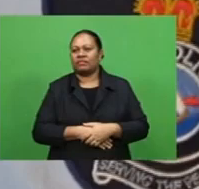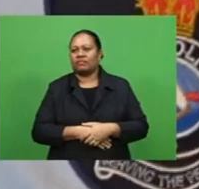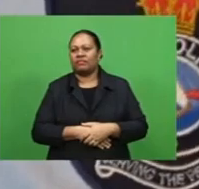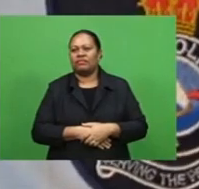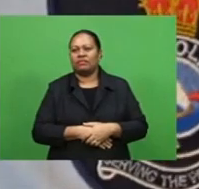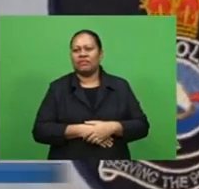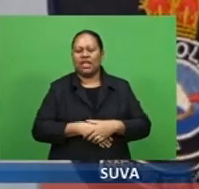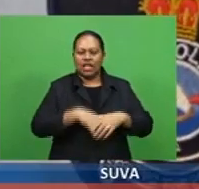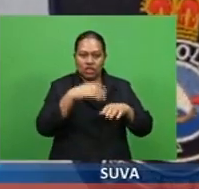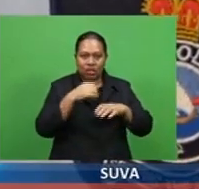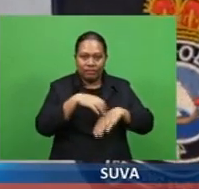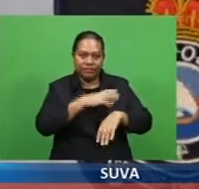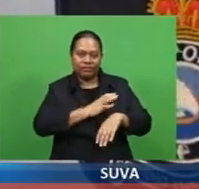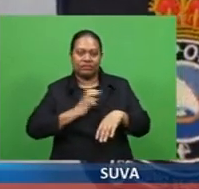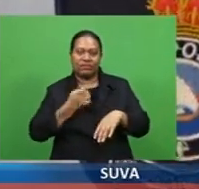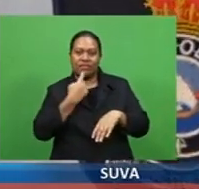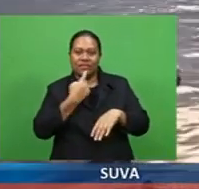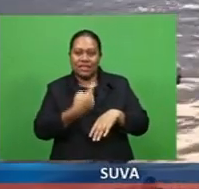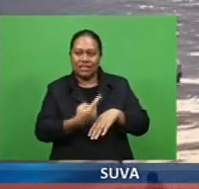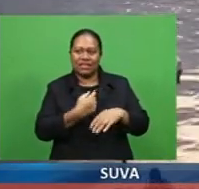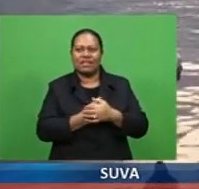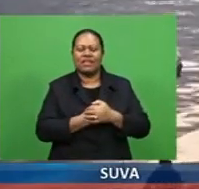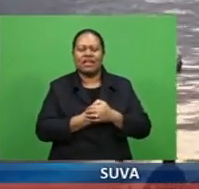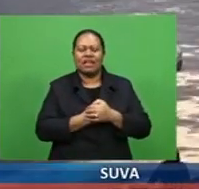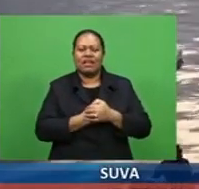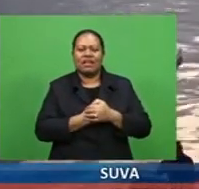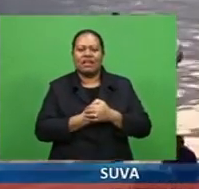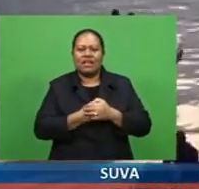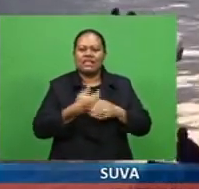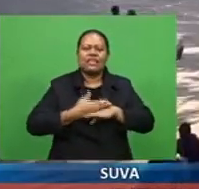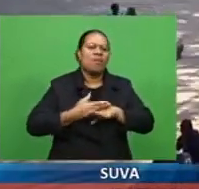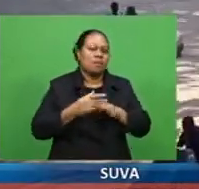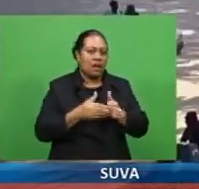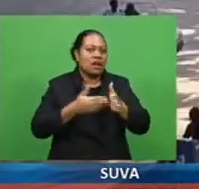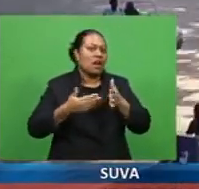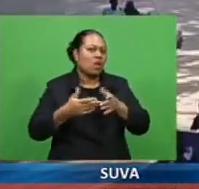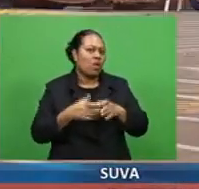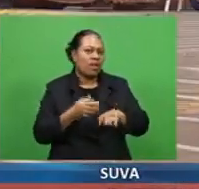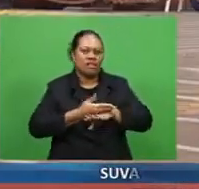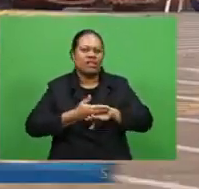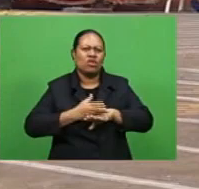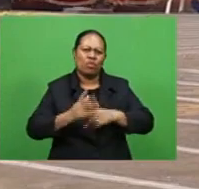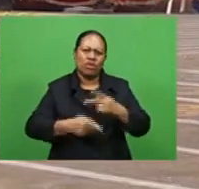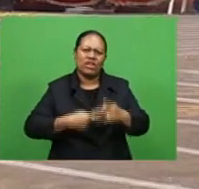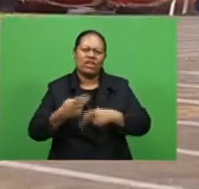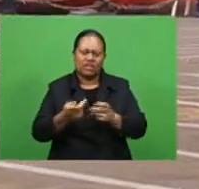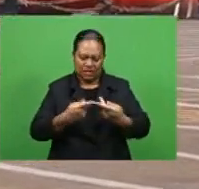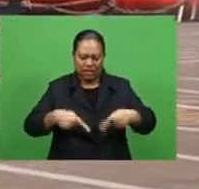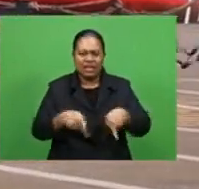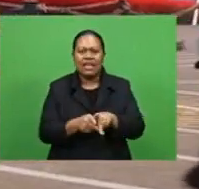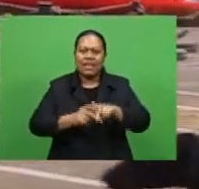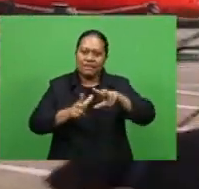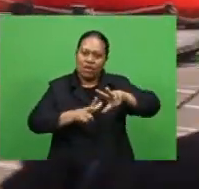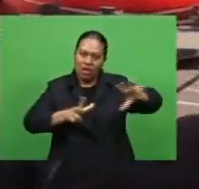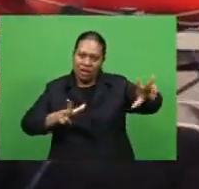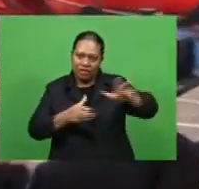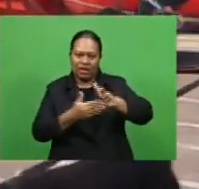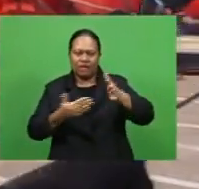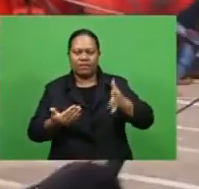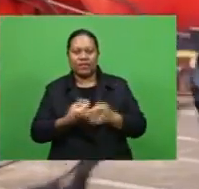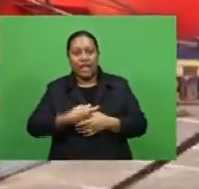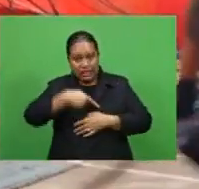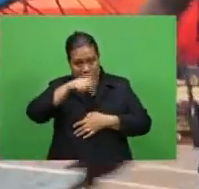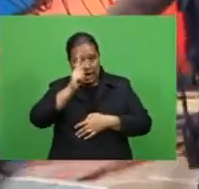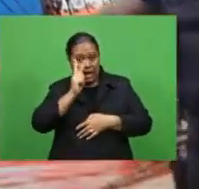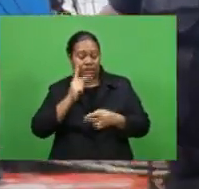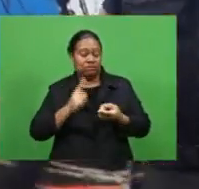police commissioner Brigadier General Siti Venengilio says they are moving into the drug-producing areas of Vanwalevu Kandavu was